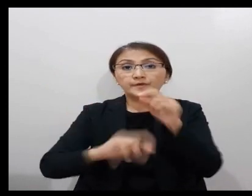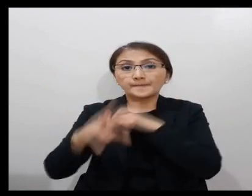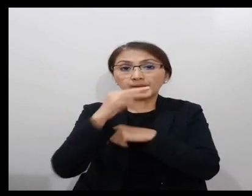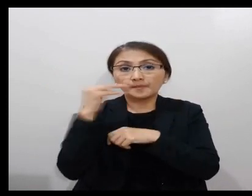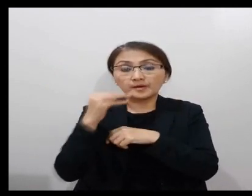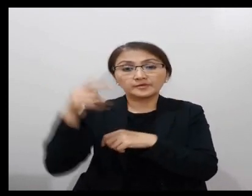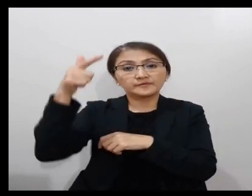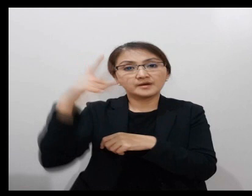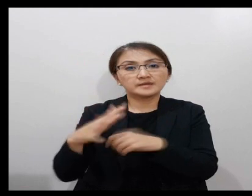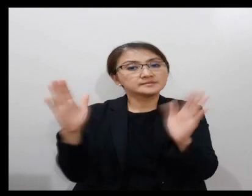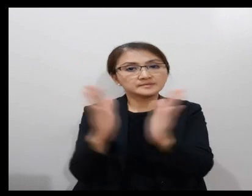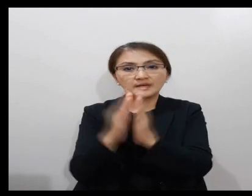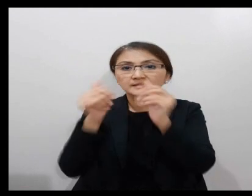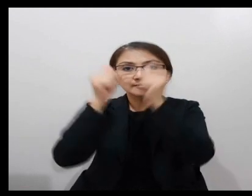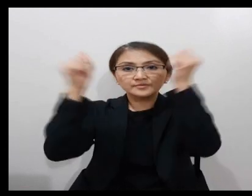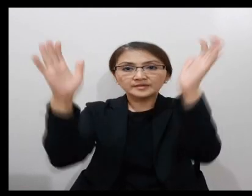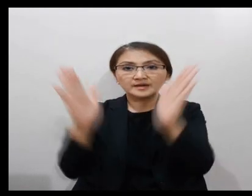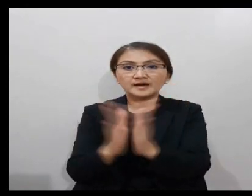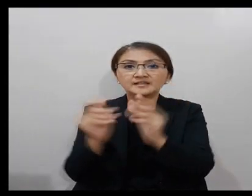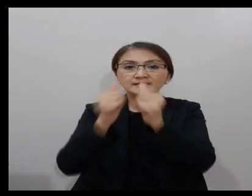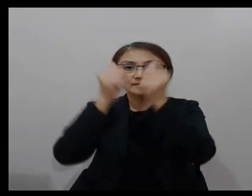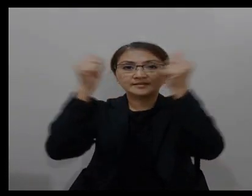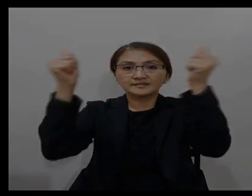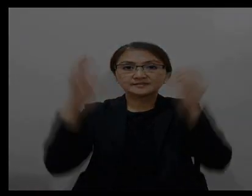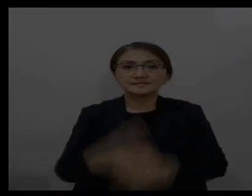of God. Alleluia, Alleluia.